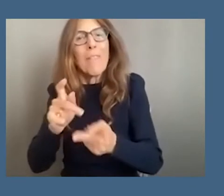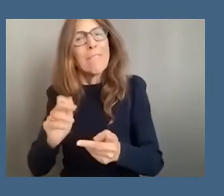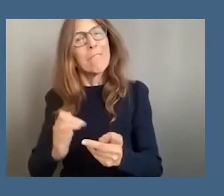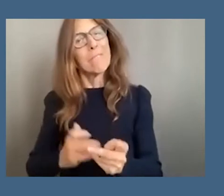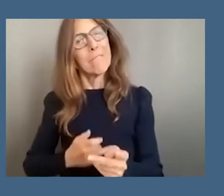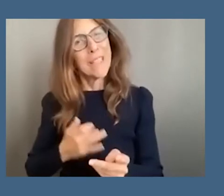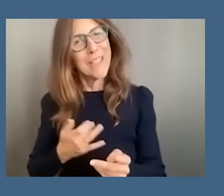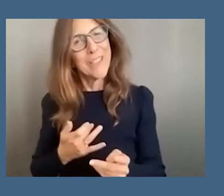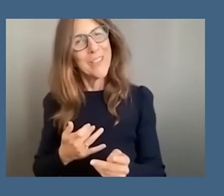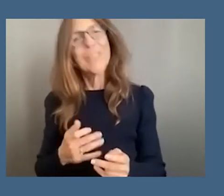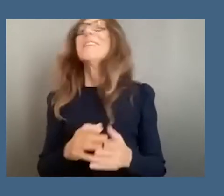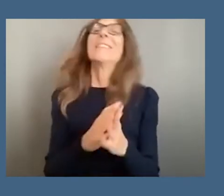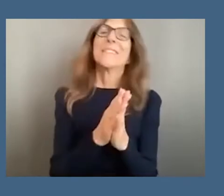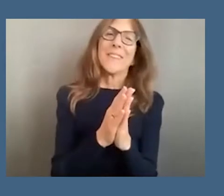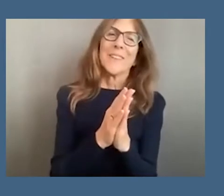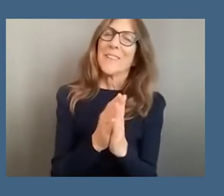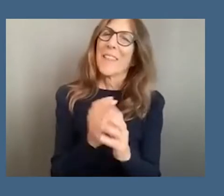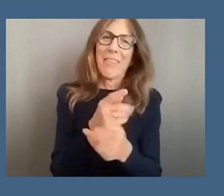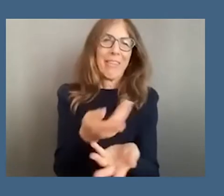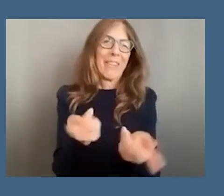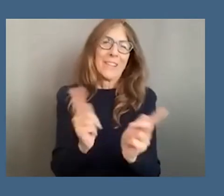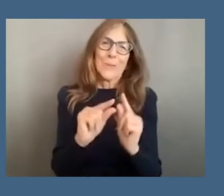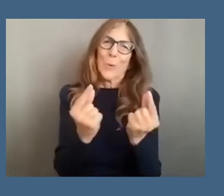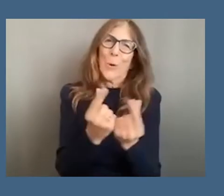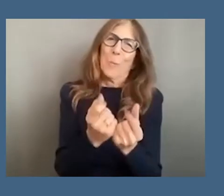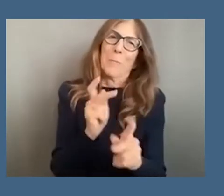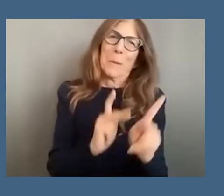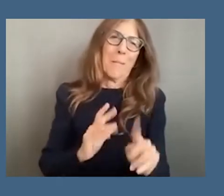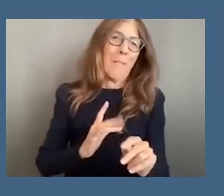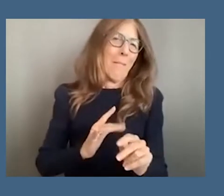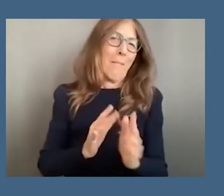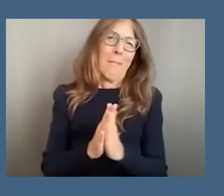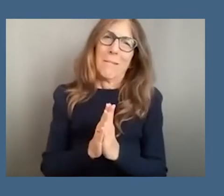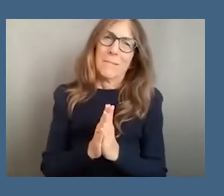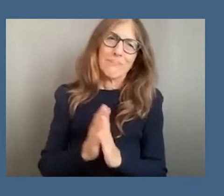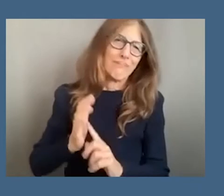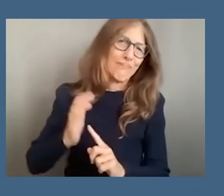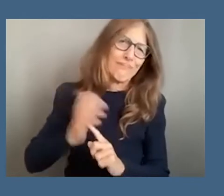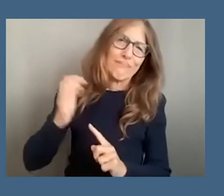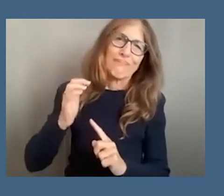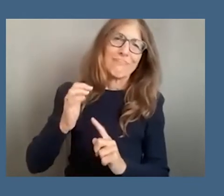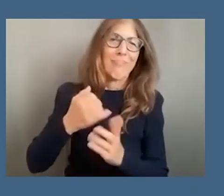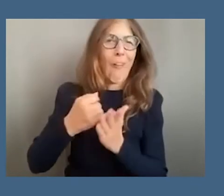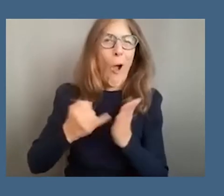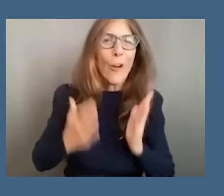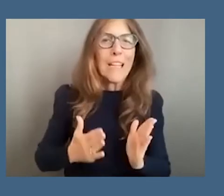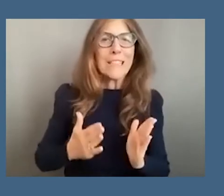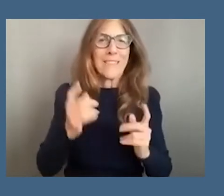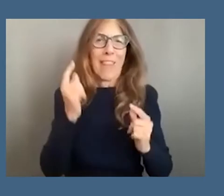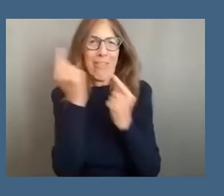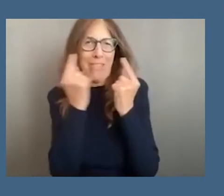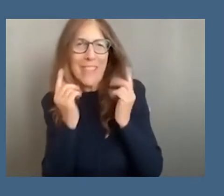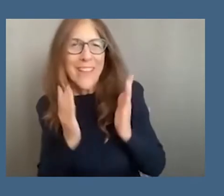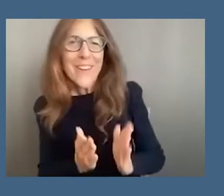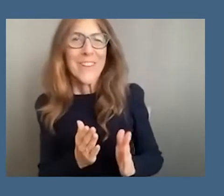i couldn't be joined by a better um by a better group of of artists thinkers um